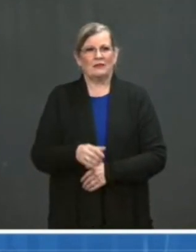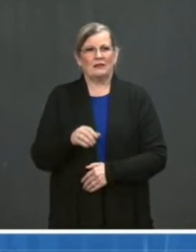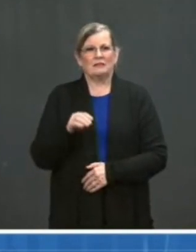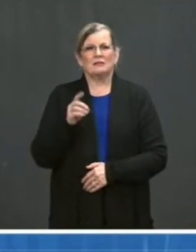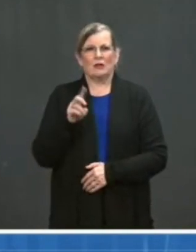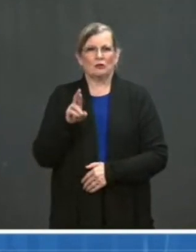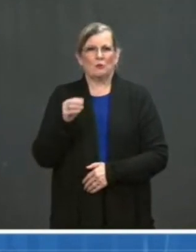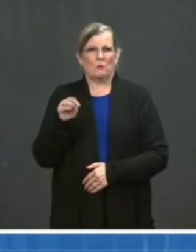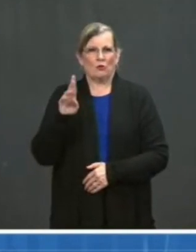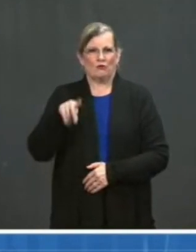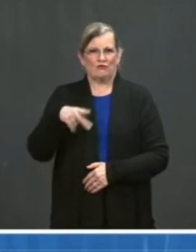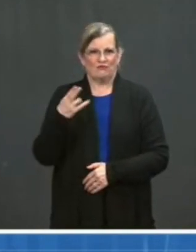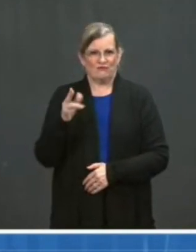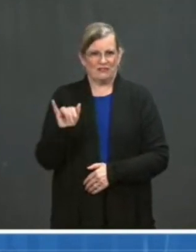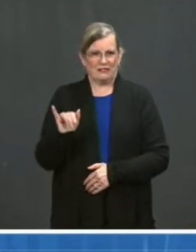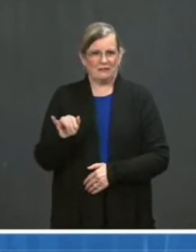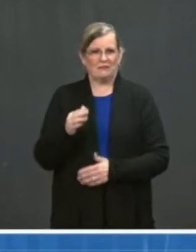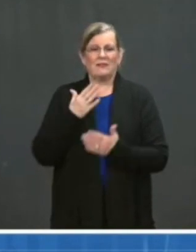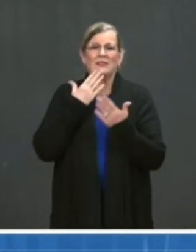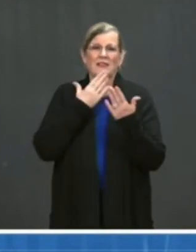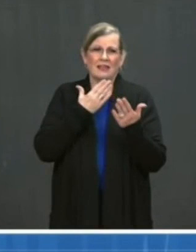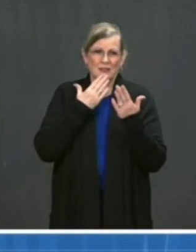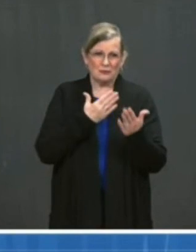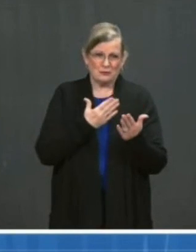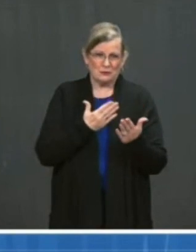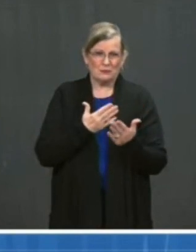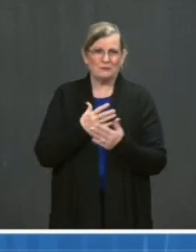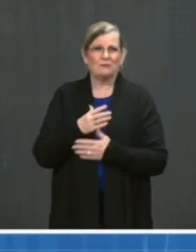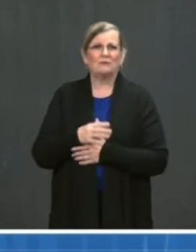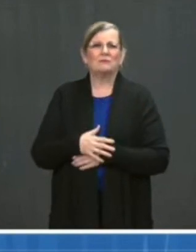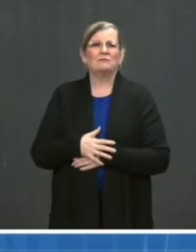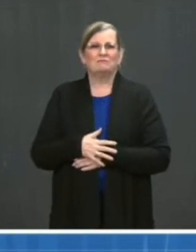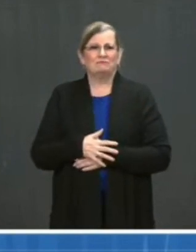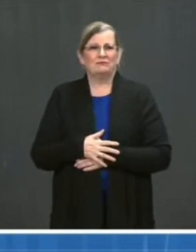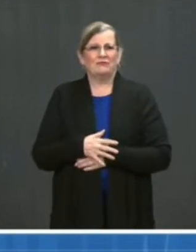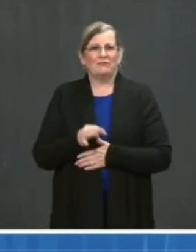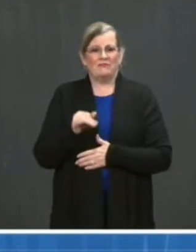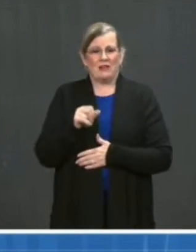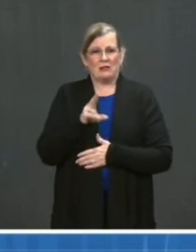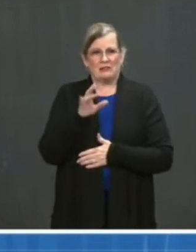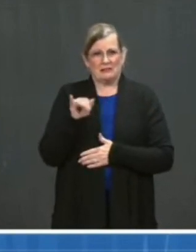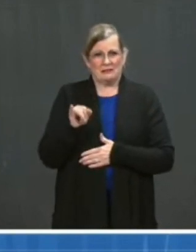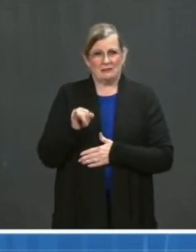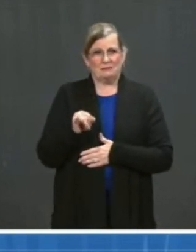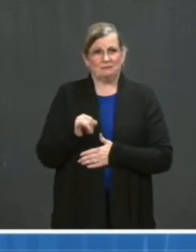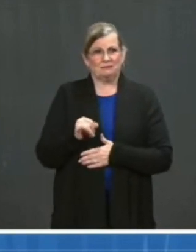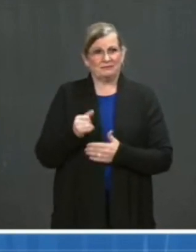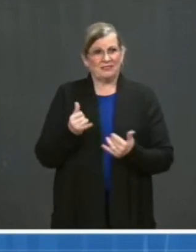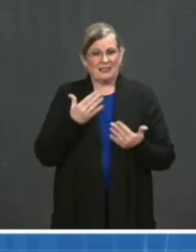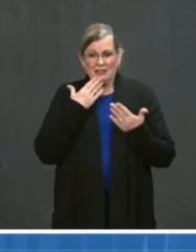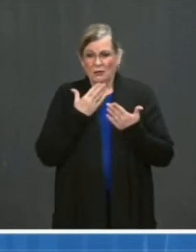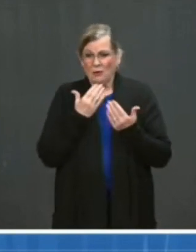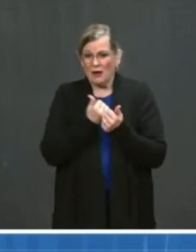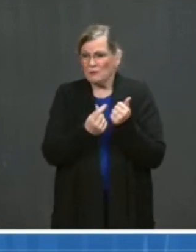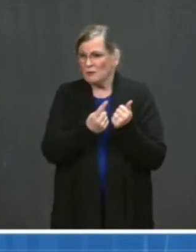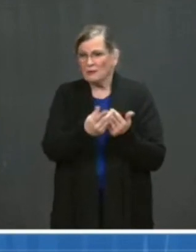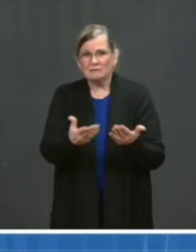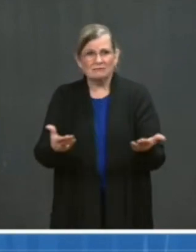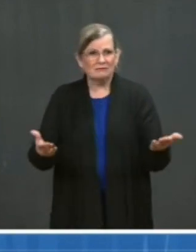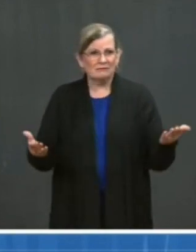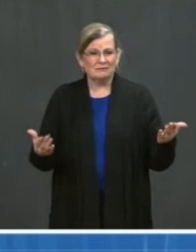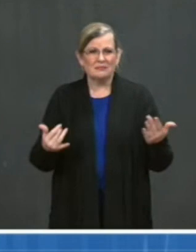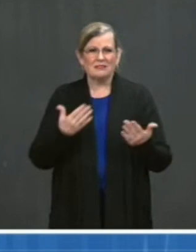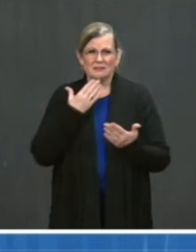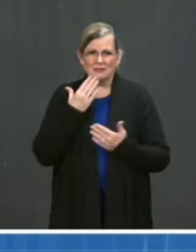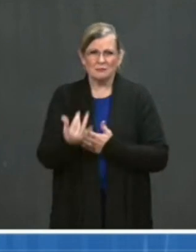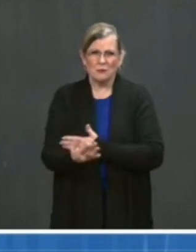it's good to be with you, Dr. Fauci, and Dr. Walensky again. And good to be with everyone who's joining us this morning. Yesterday, we announced the